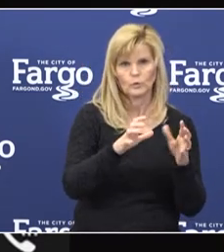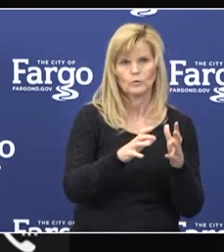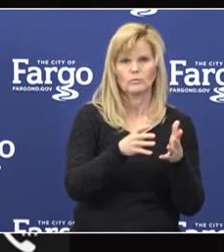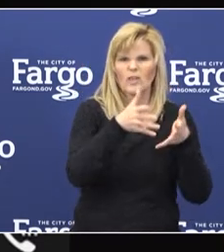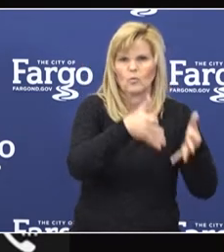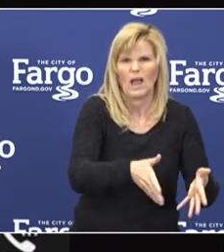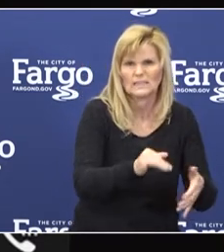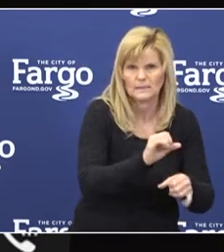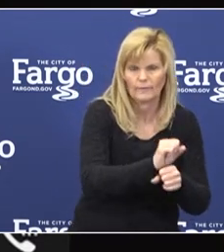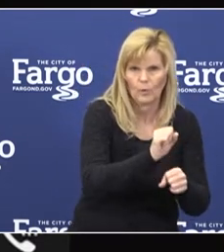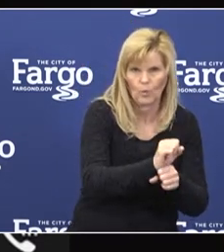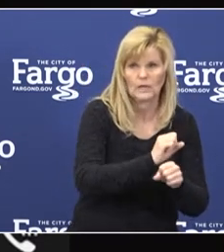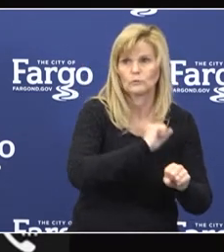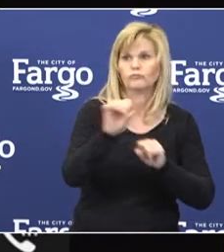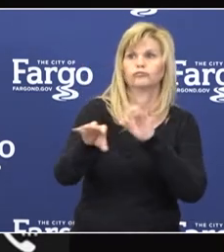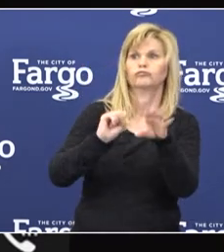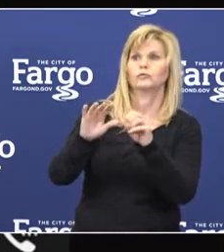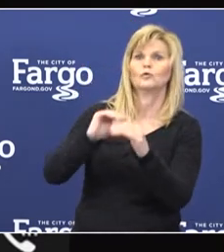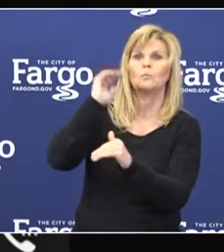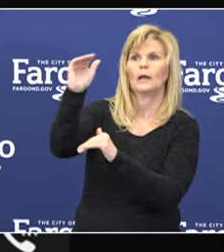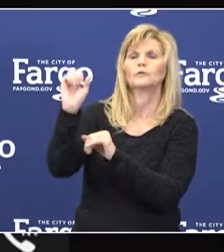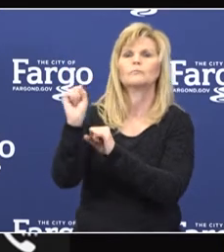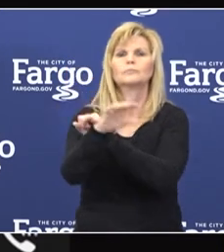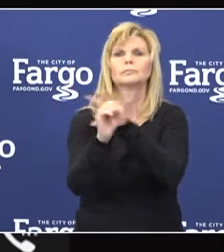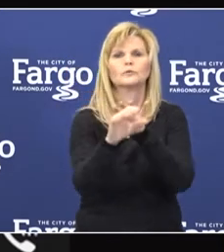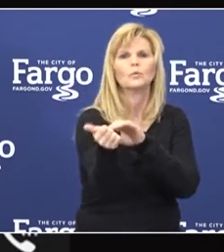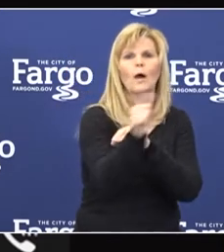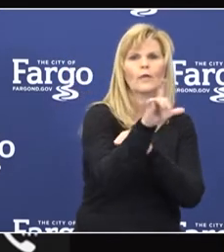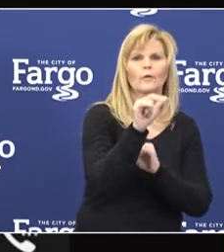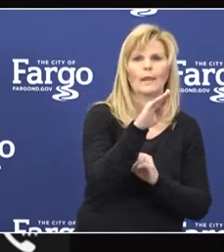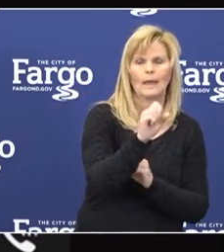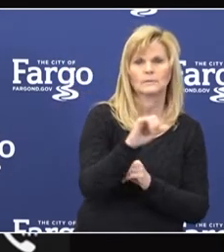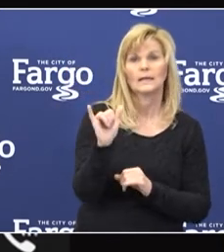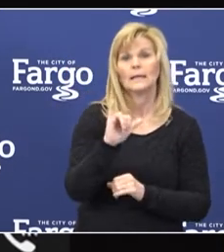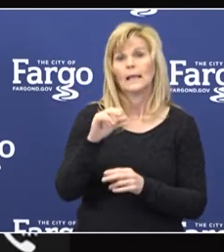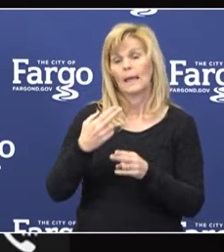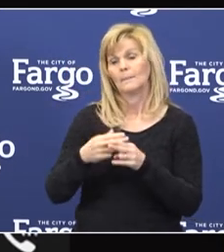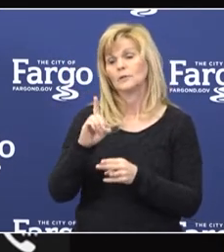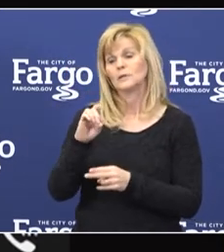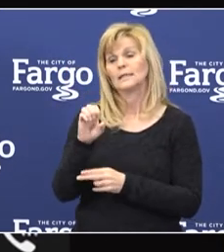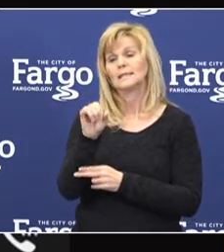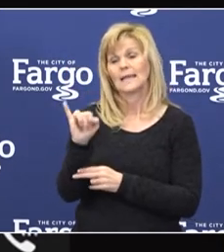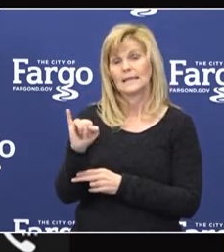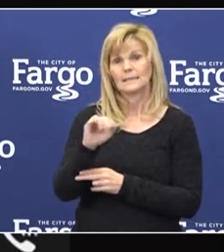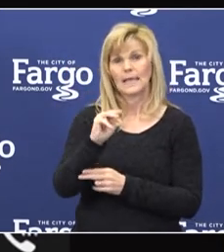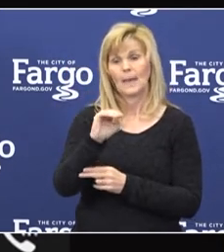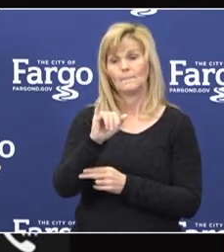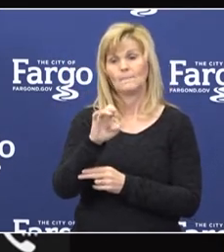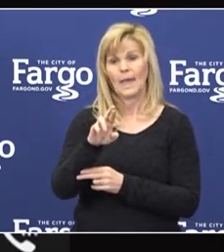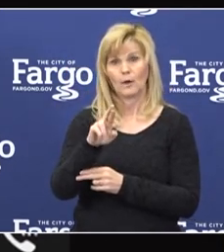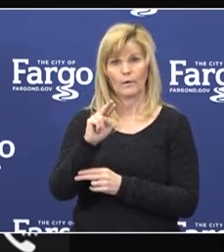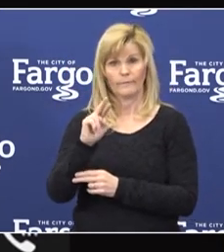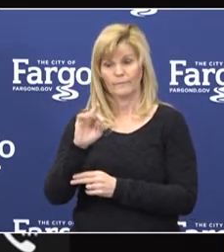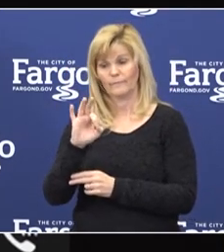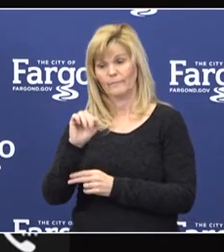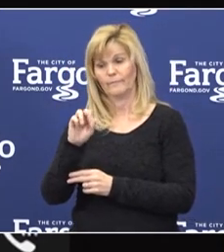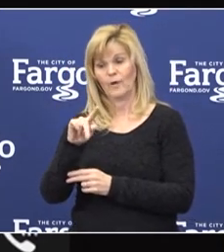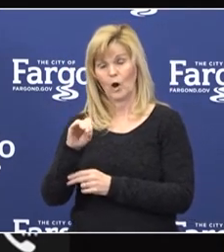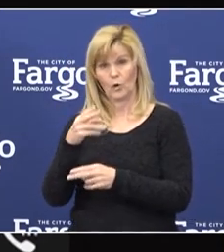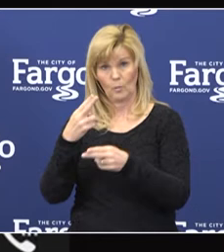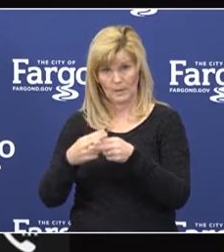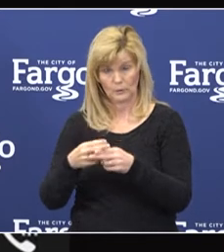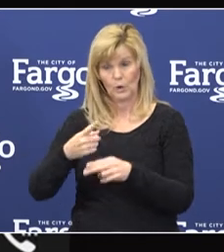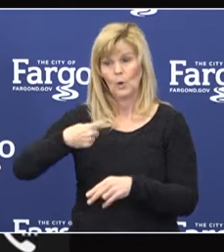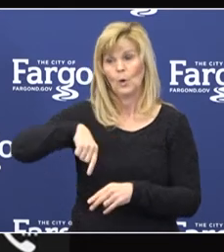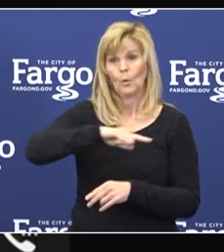of the lab testing. As Desi and Mayor Mahoney mentioned, we are part of